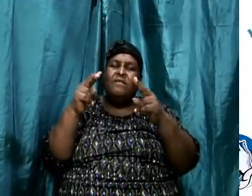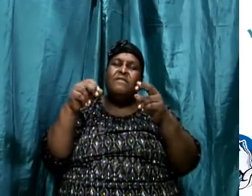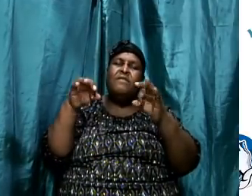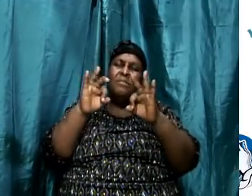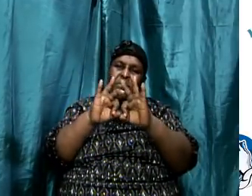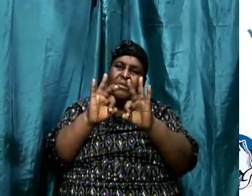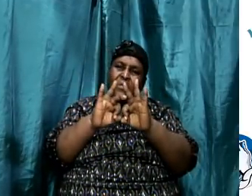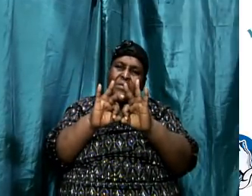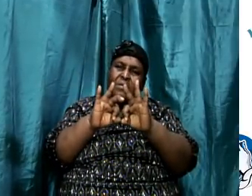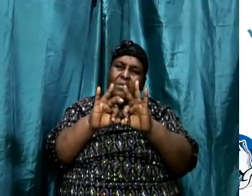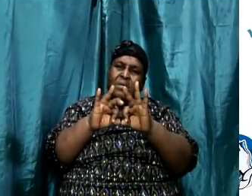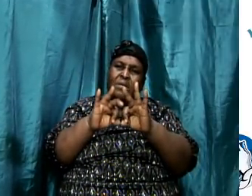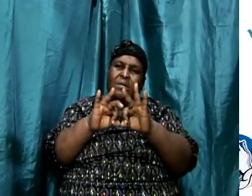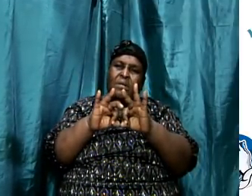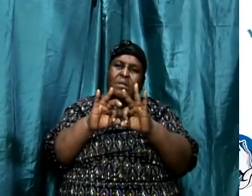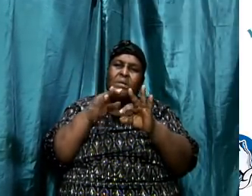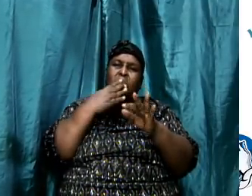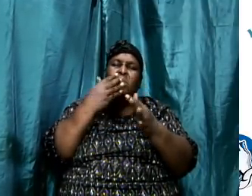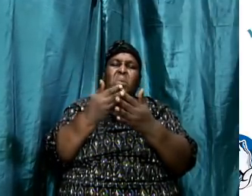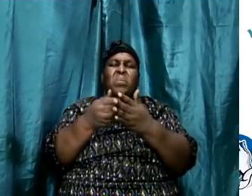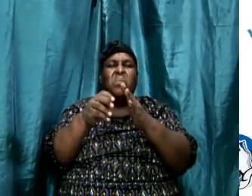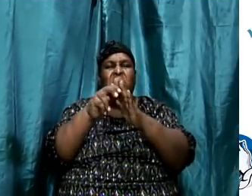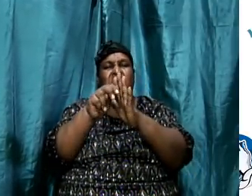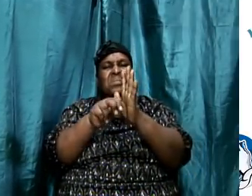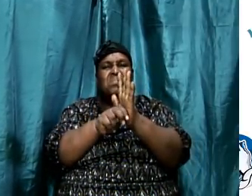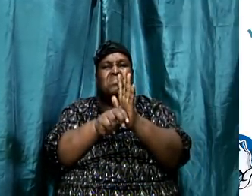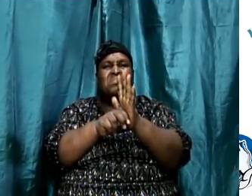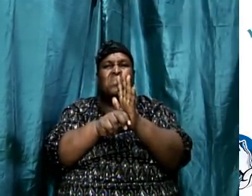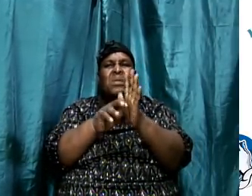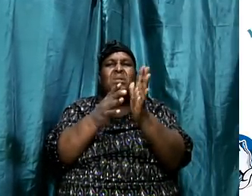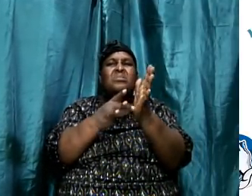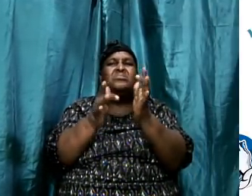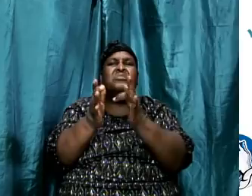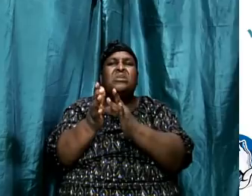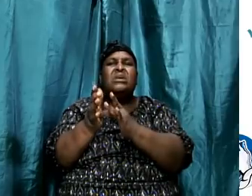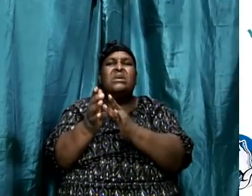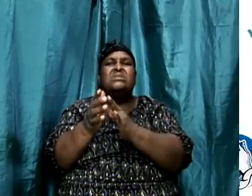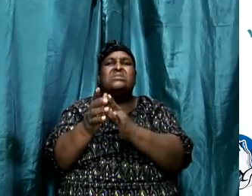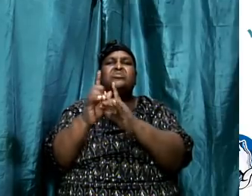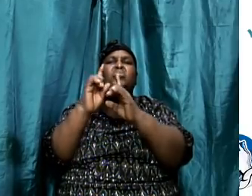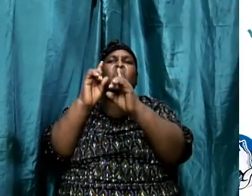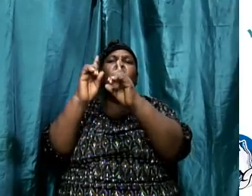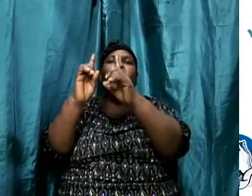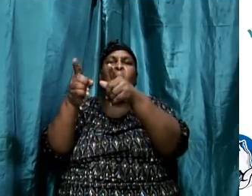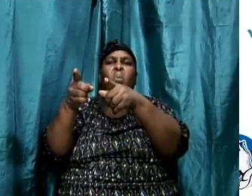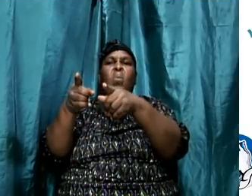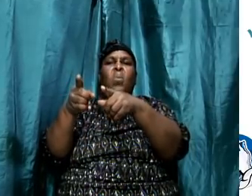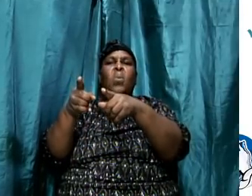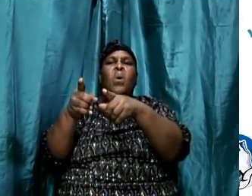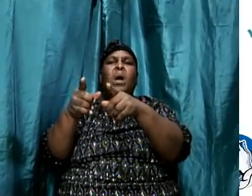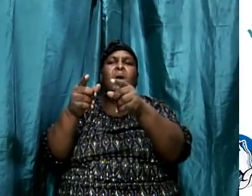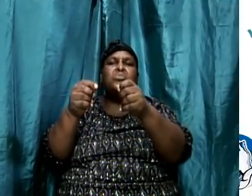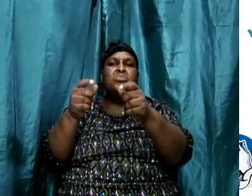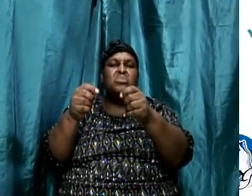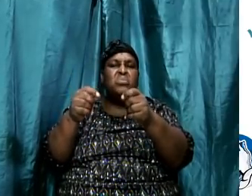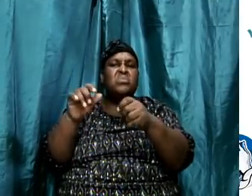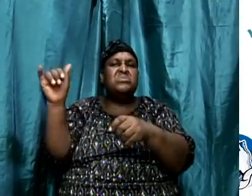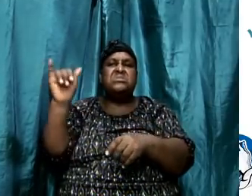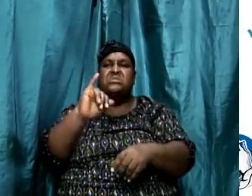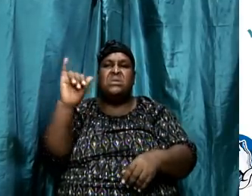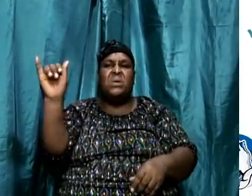A good example is found in Jesus' statement in Luke chapter 10 verse 37. He said go and do likewise.